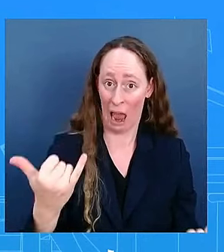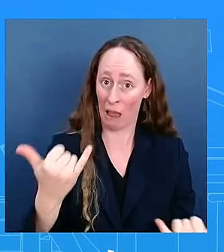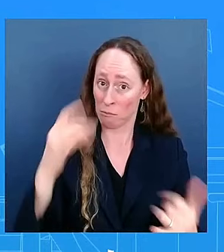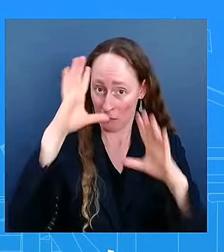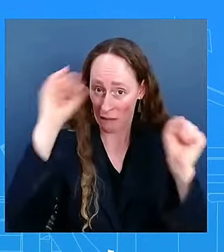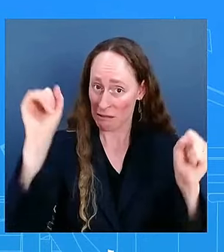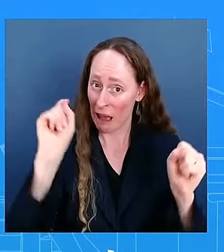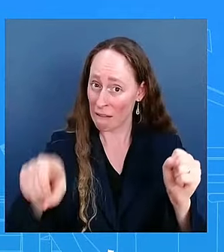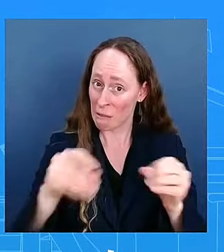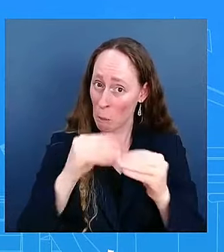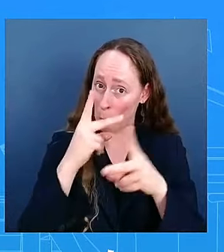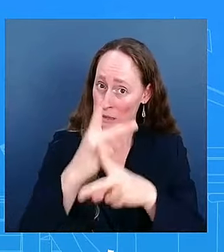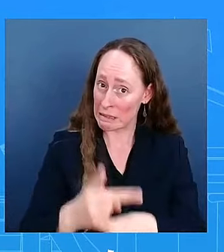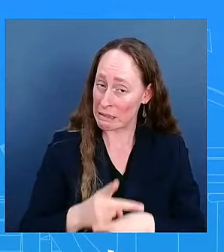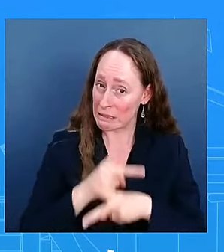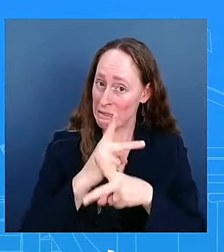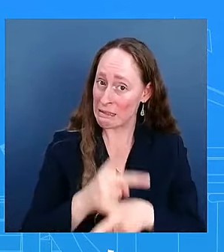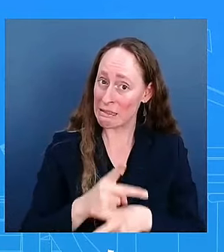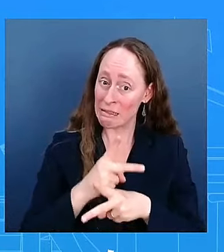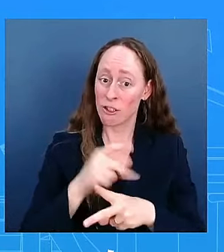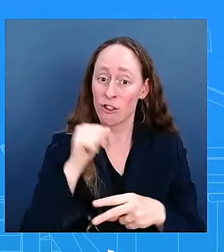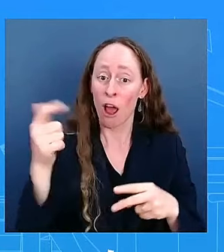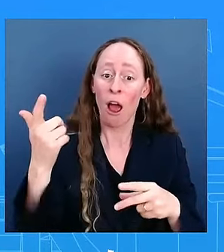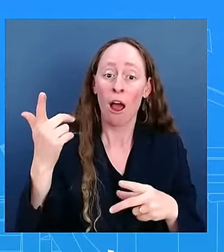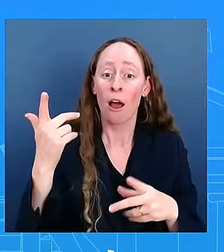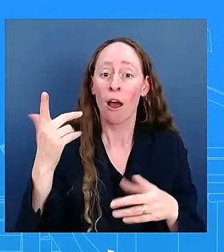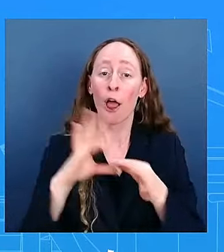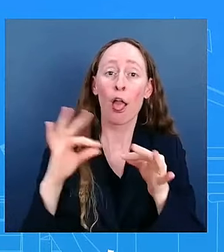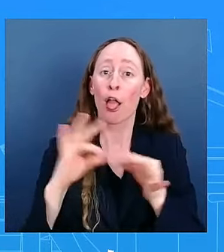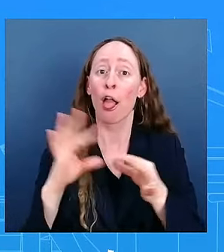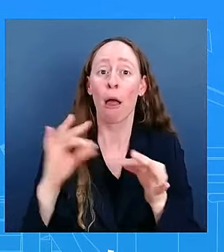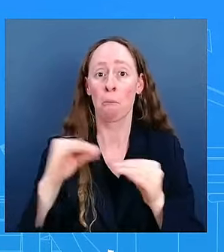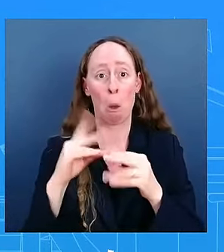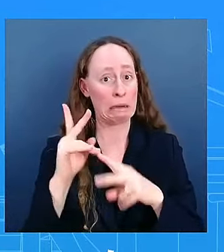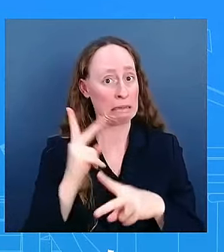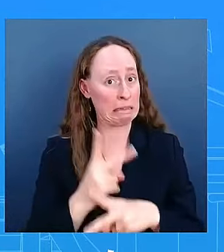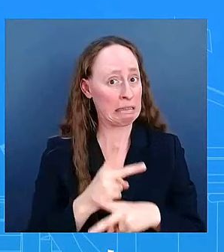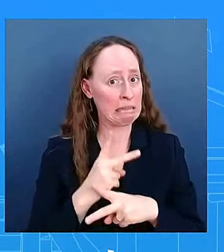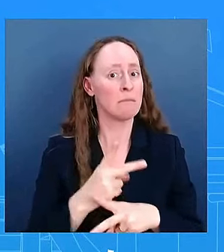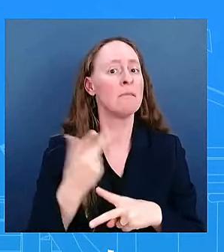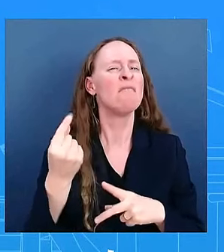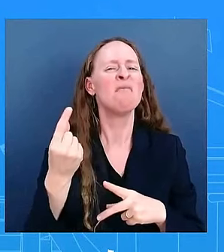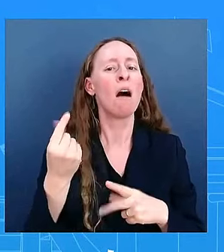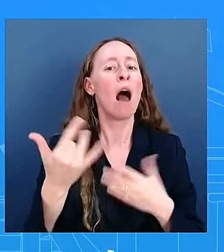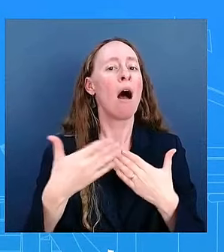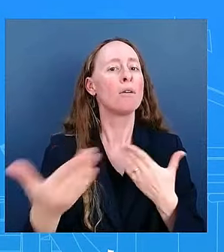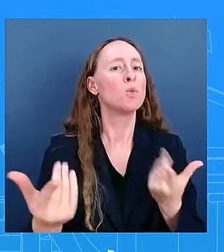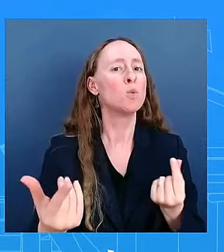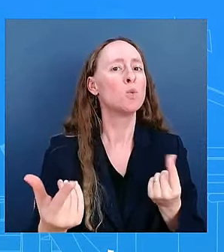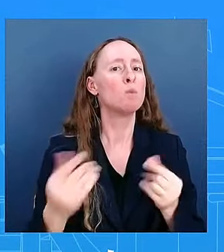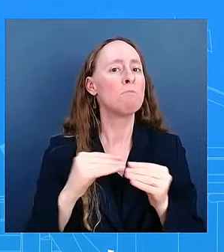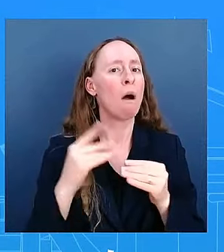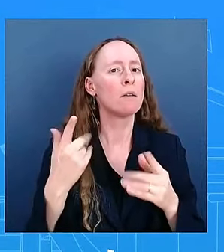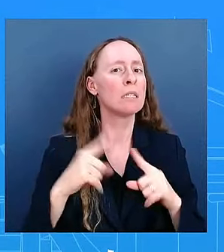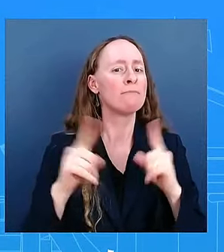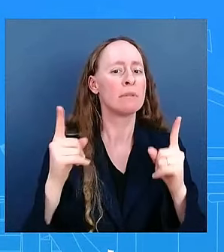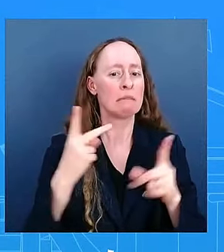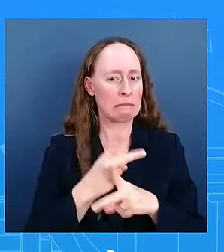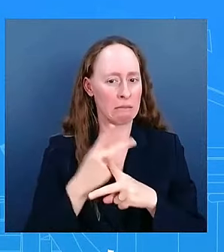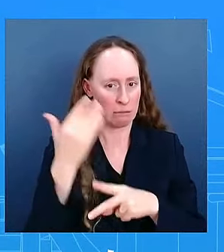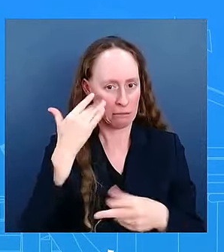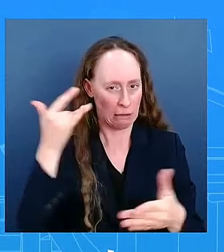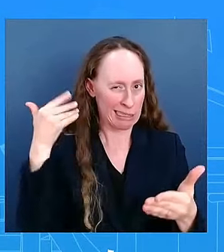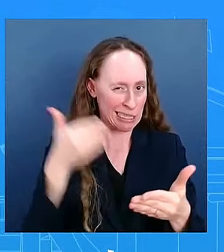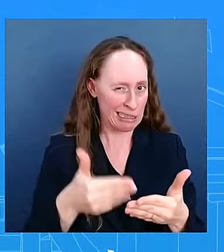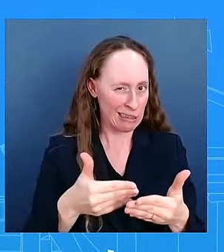campaign events, but in his remarks, what is he going to do differently in terms of what he says to the American people for fear of isolating someone with his comments? Look,